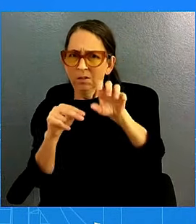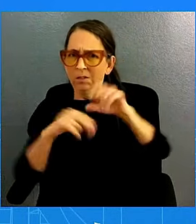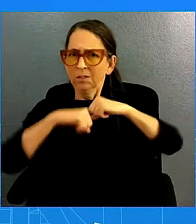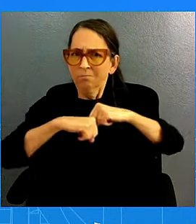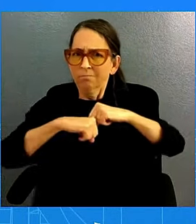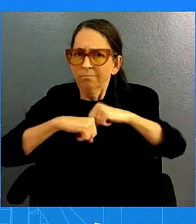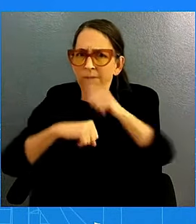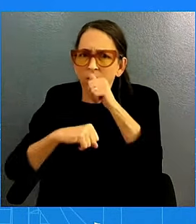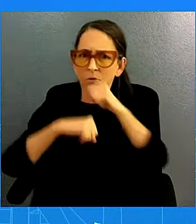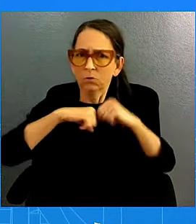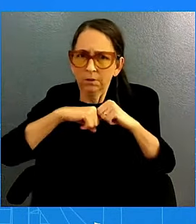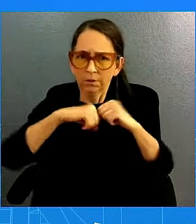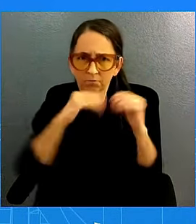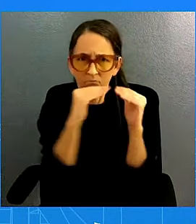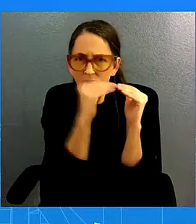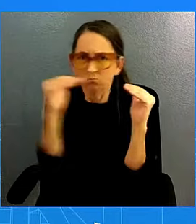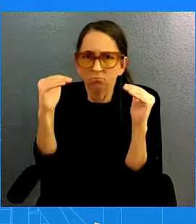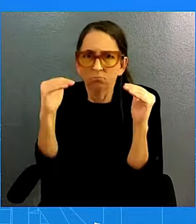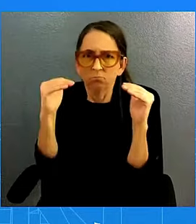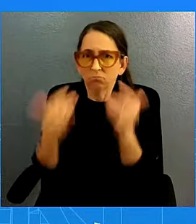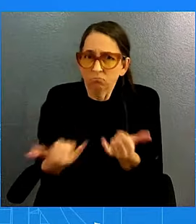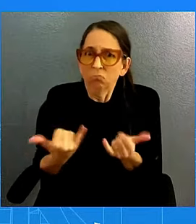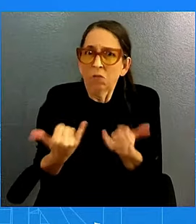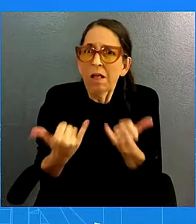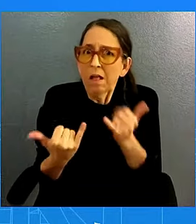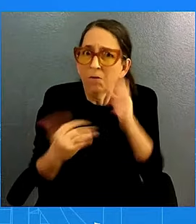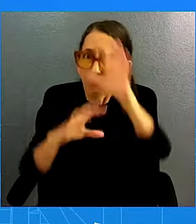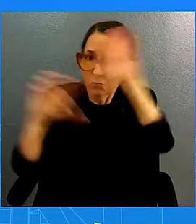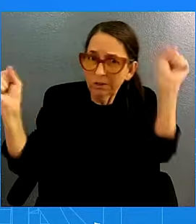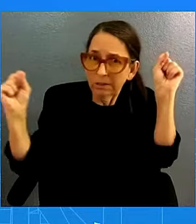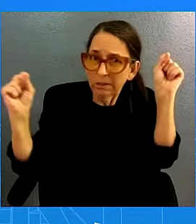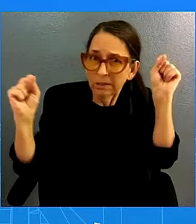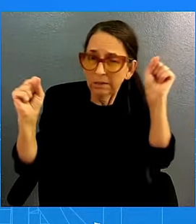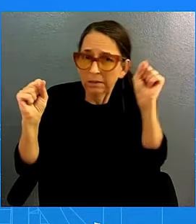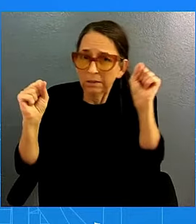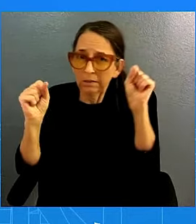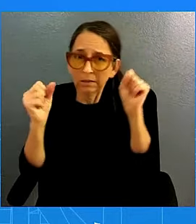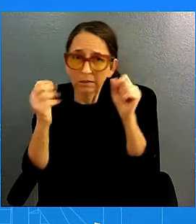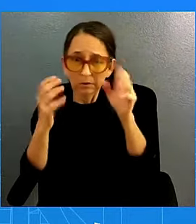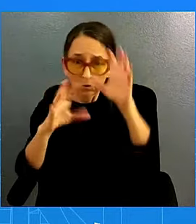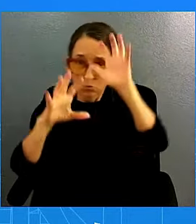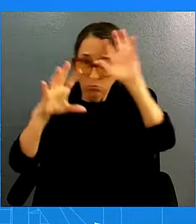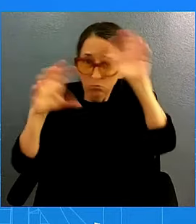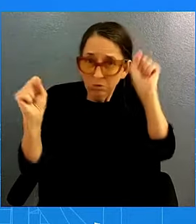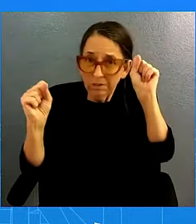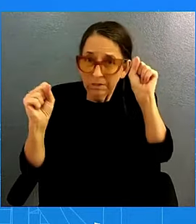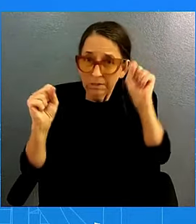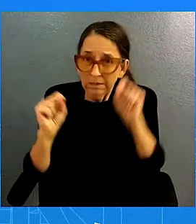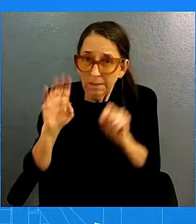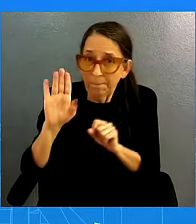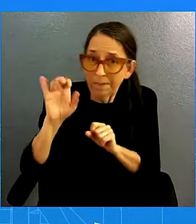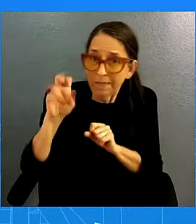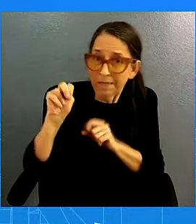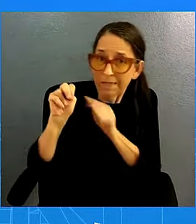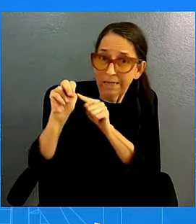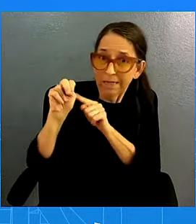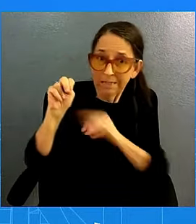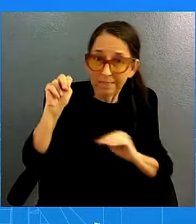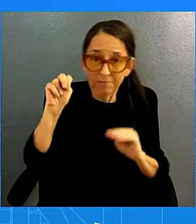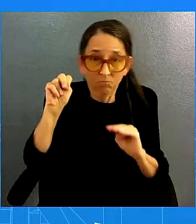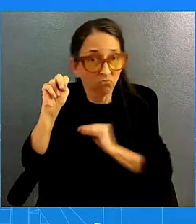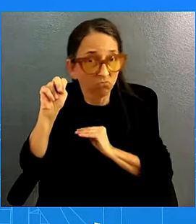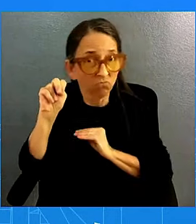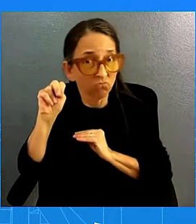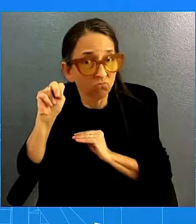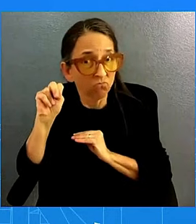President gets. Is President Biden satisfied that he's now getting, that President Trump